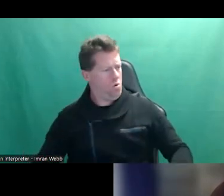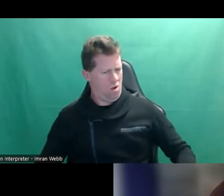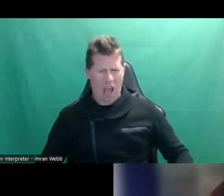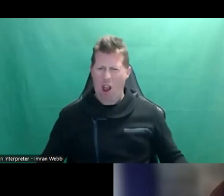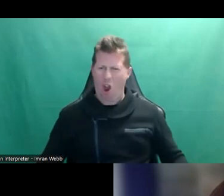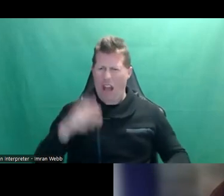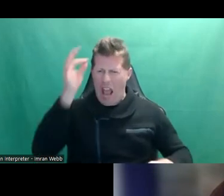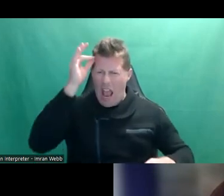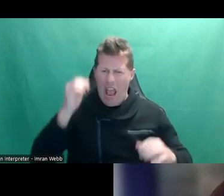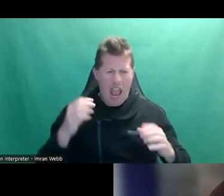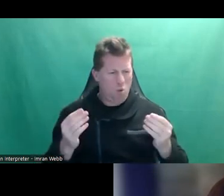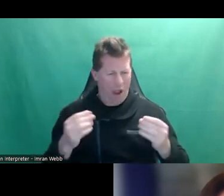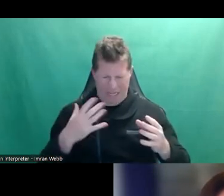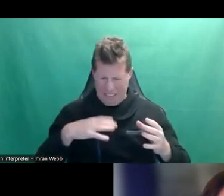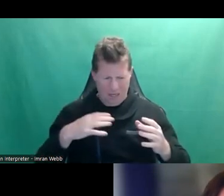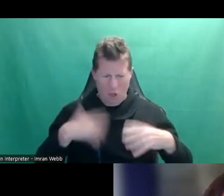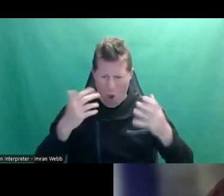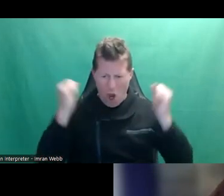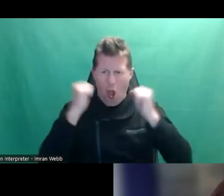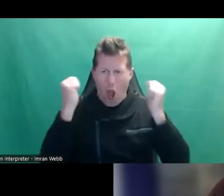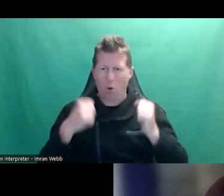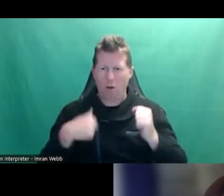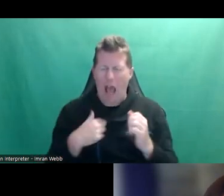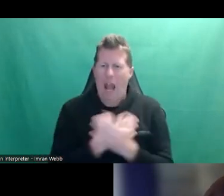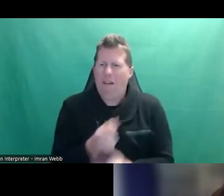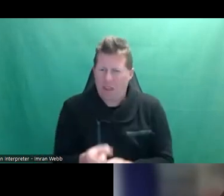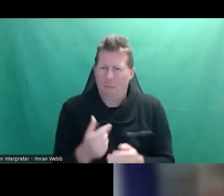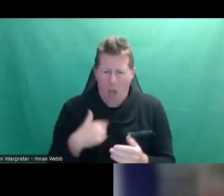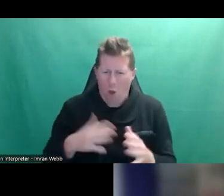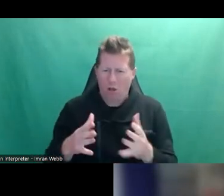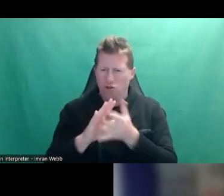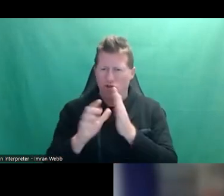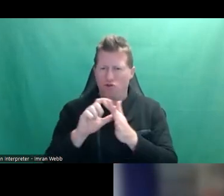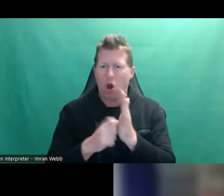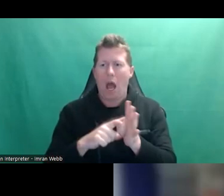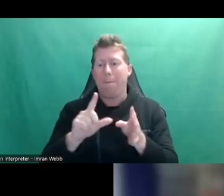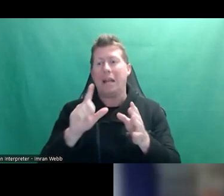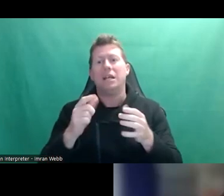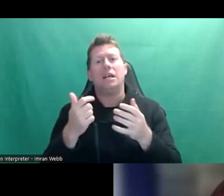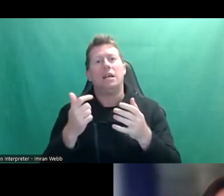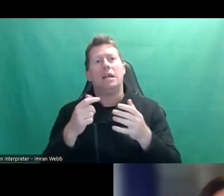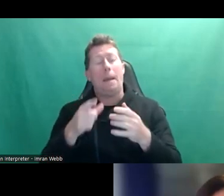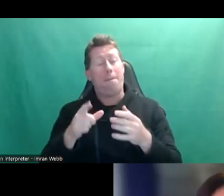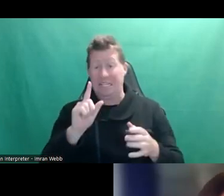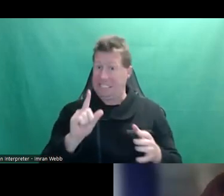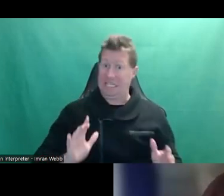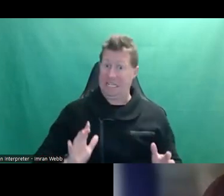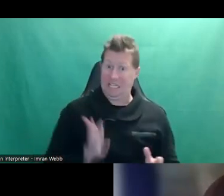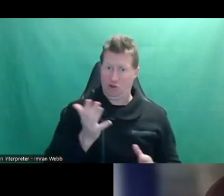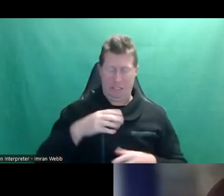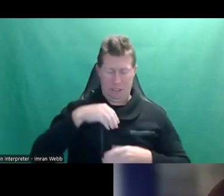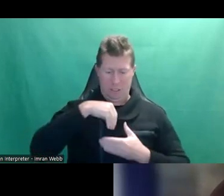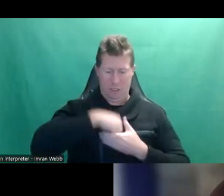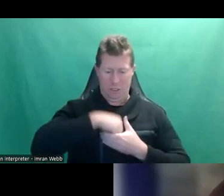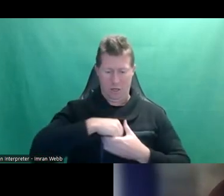wet, they might get cold, I care about them, it's all from love. And that's so good to sit with and to internalise because